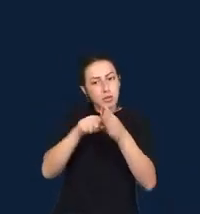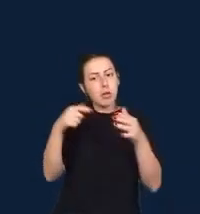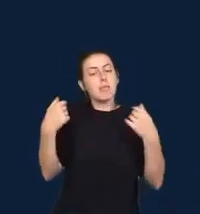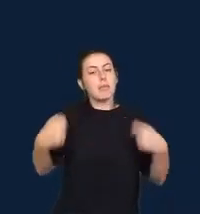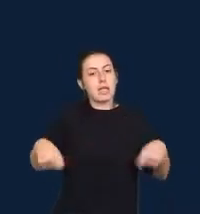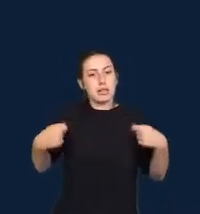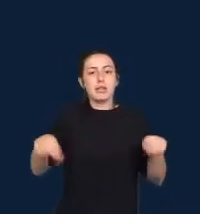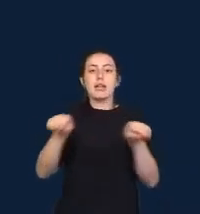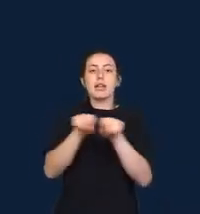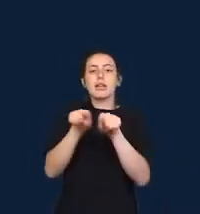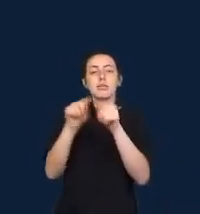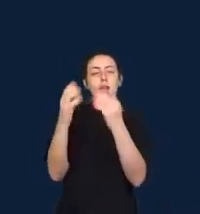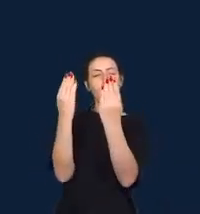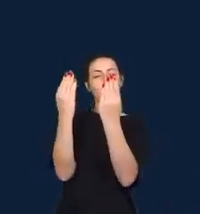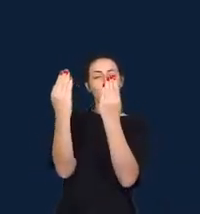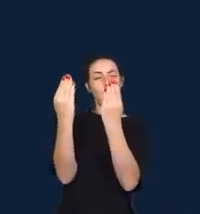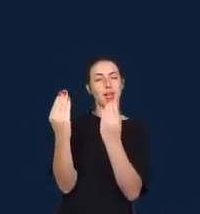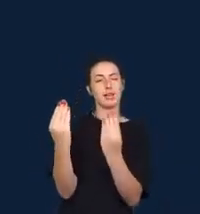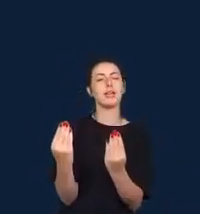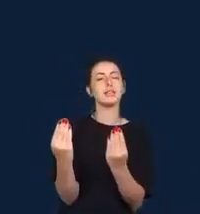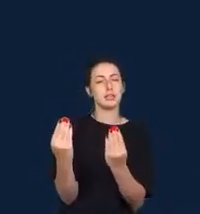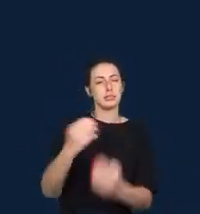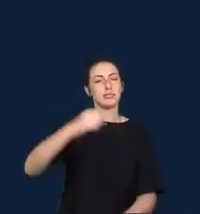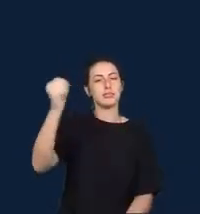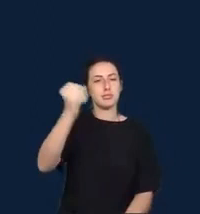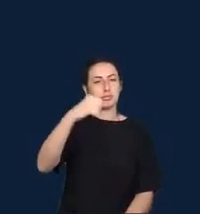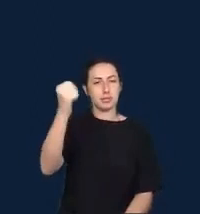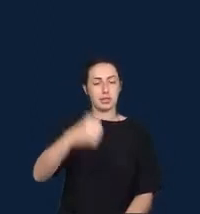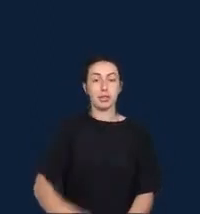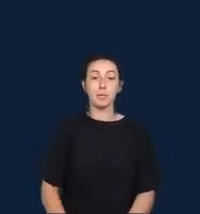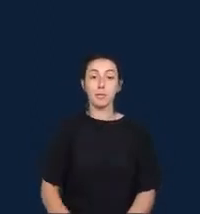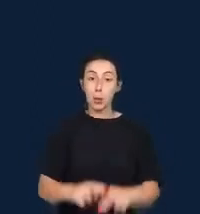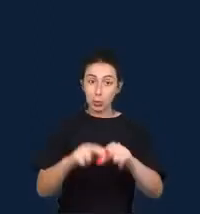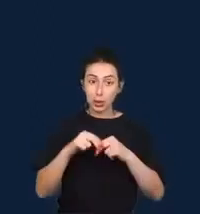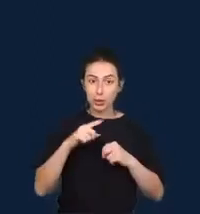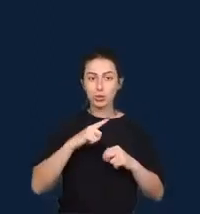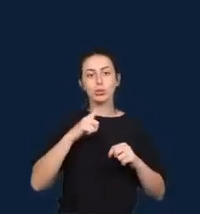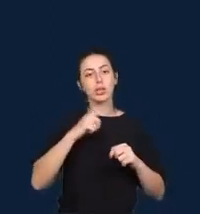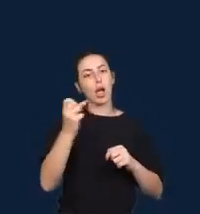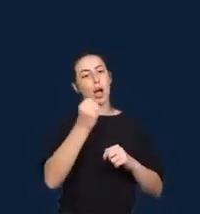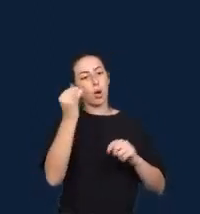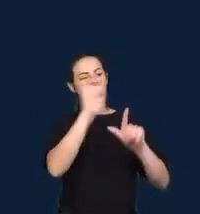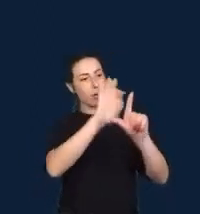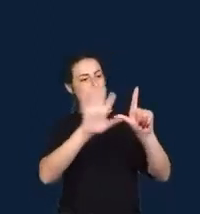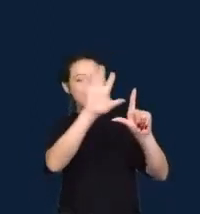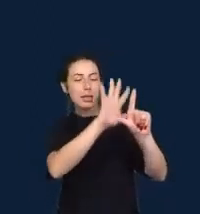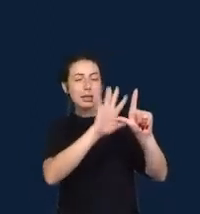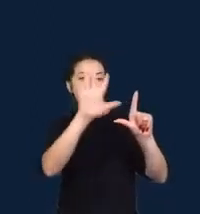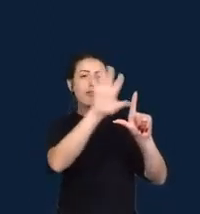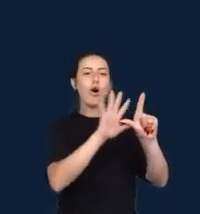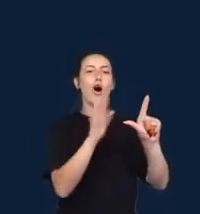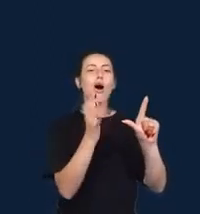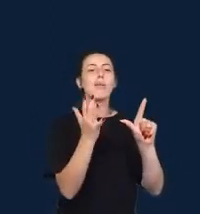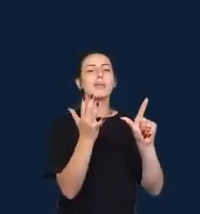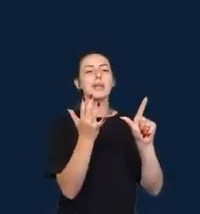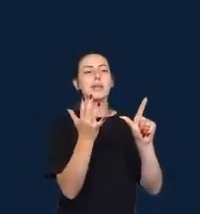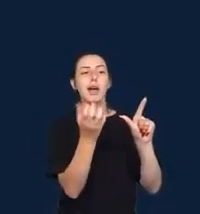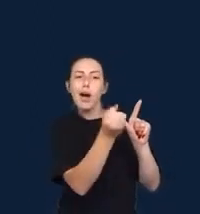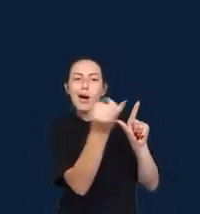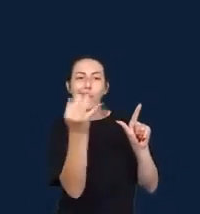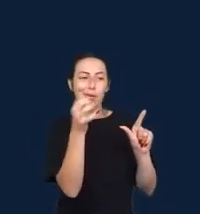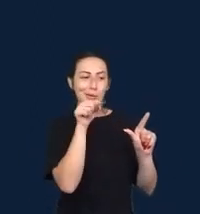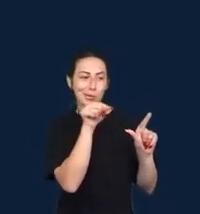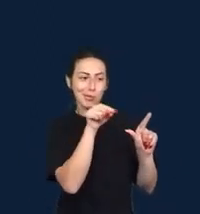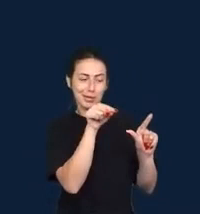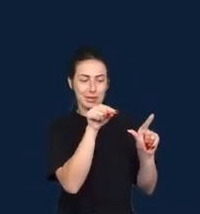number of monopolizing platforms in the global investigative journalism space can be understood as data